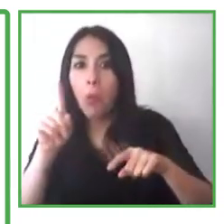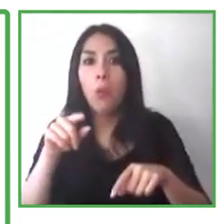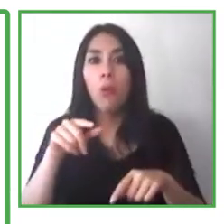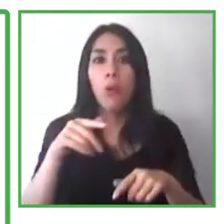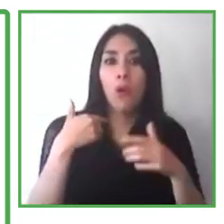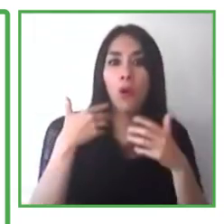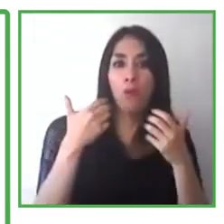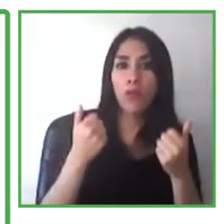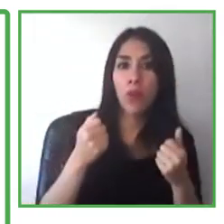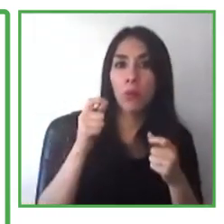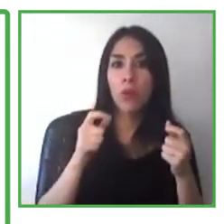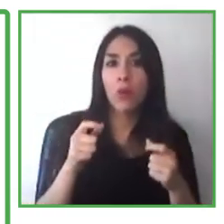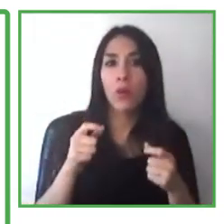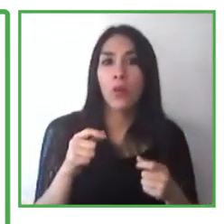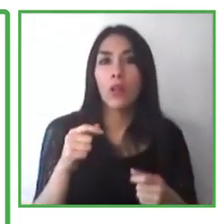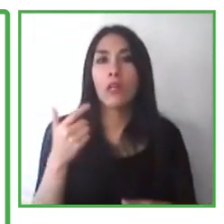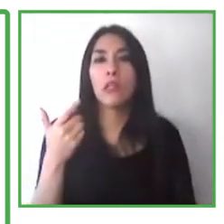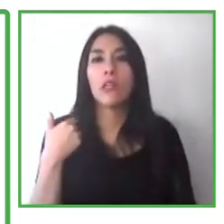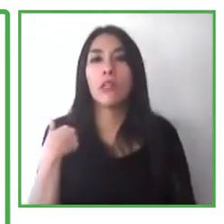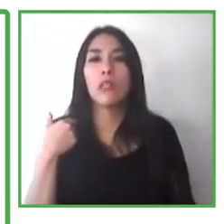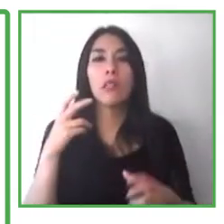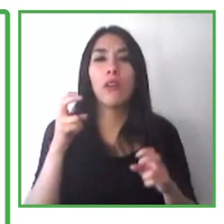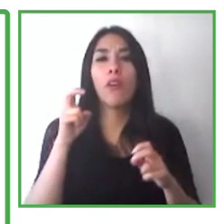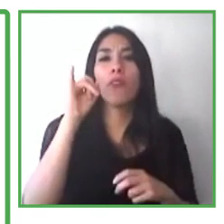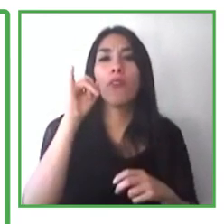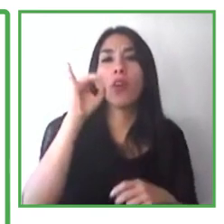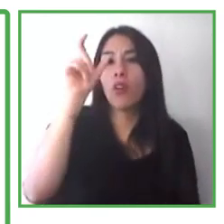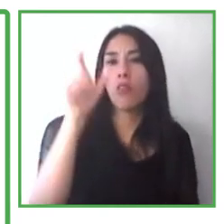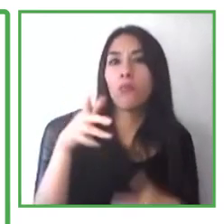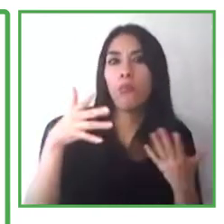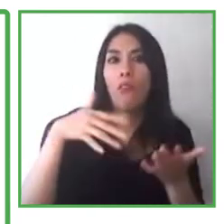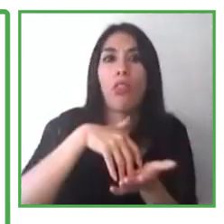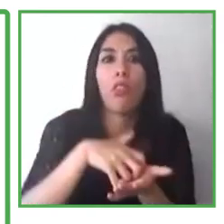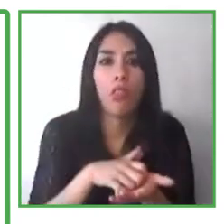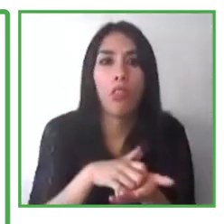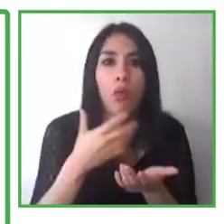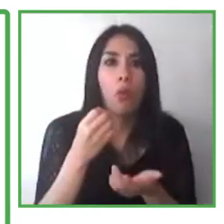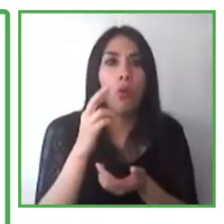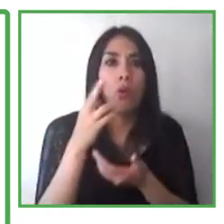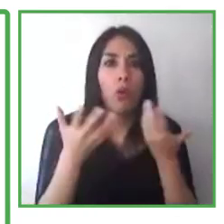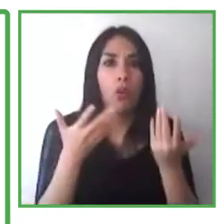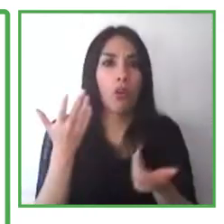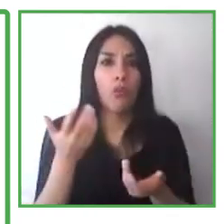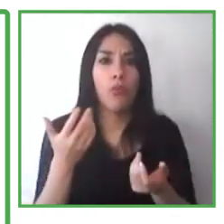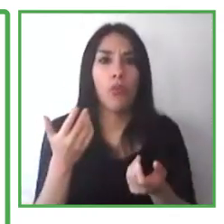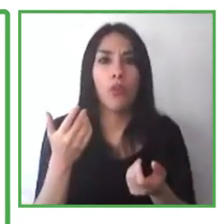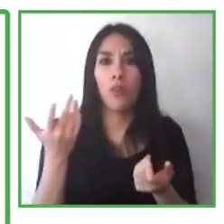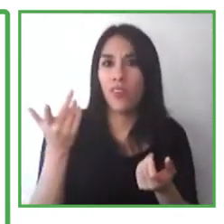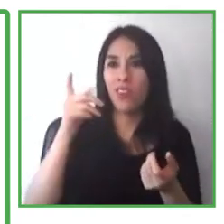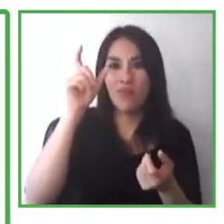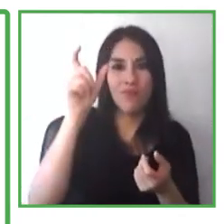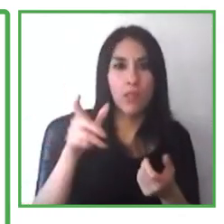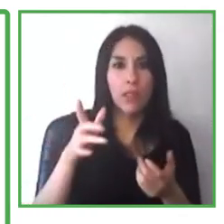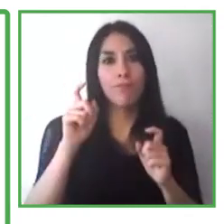they will not meet their deadline. You know, all these very basic stereotypes need to be dismantled.